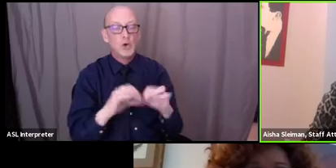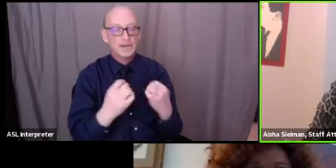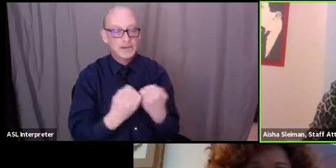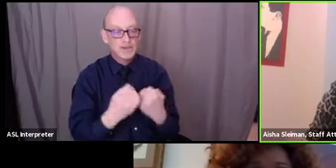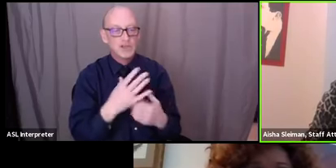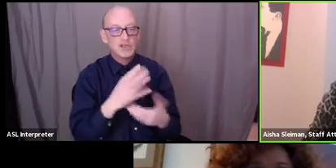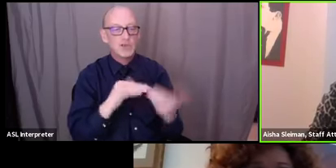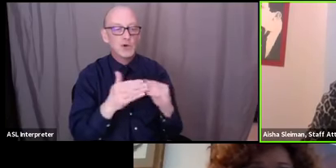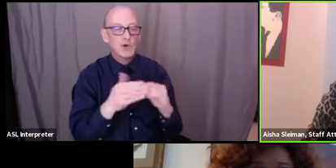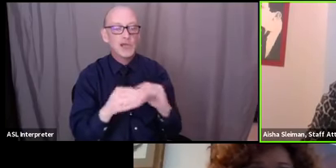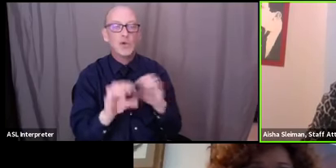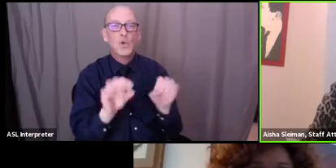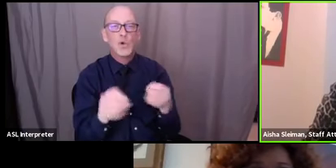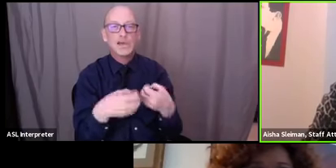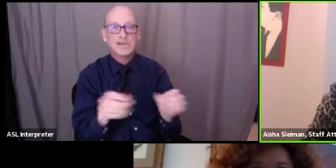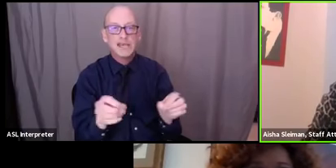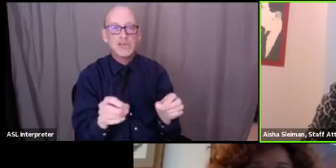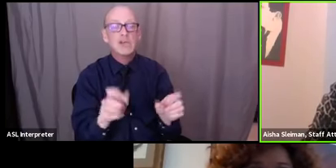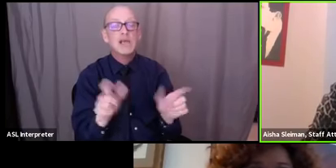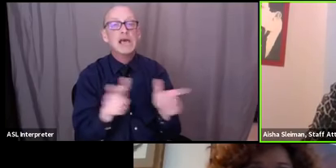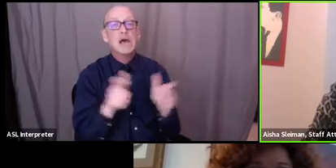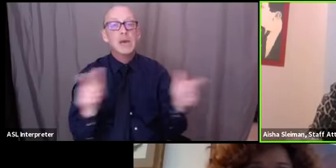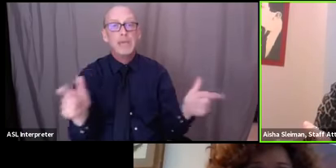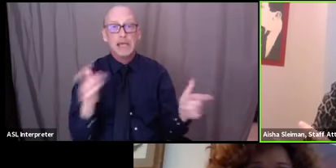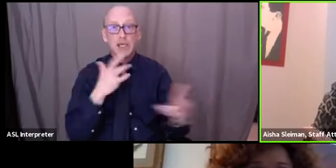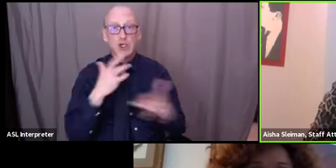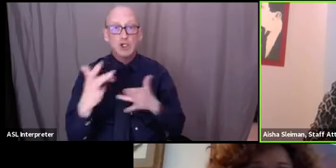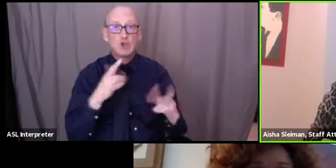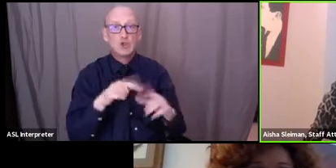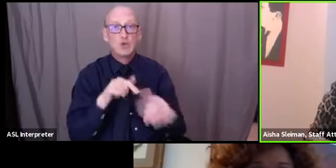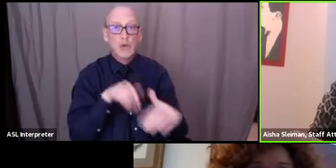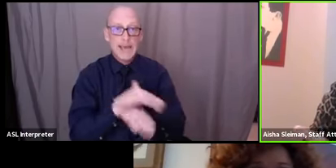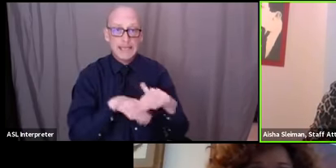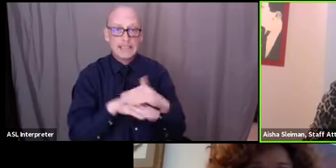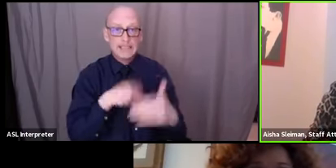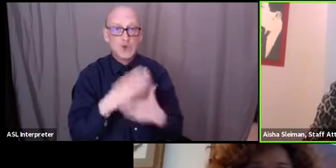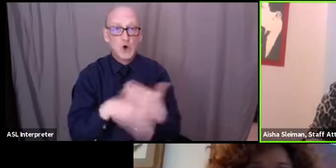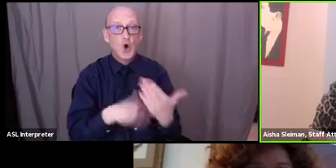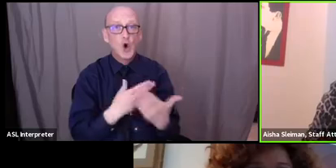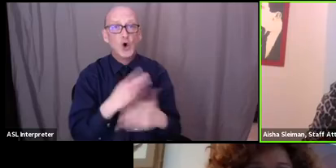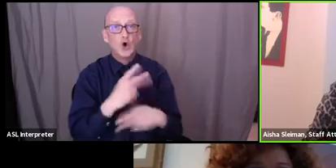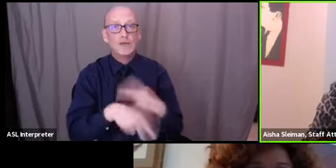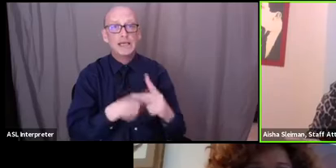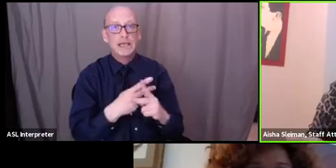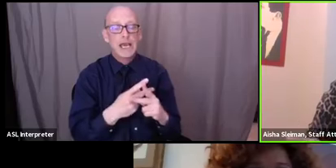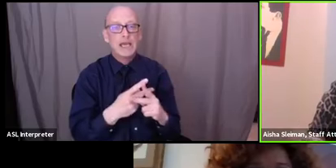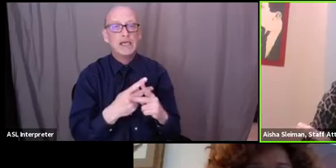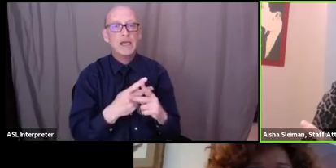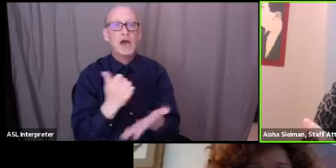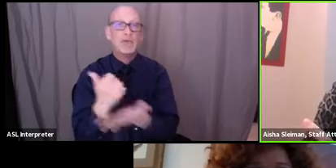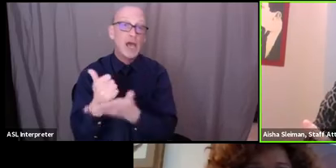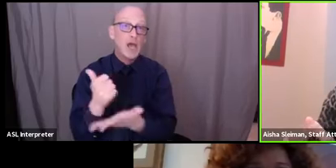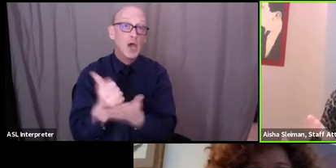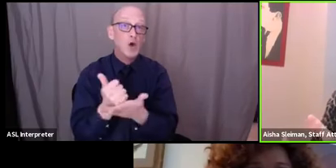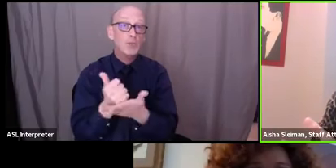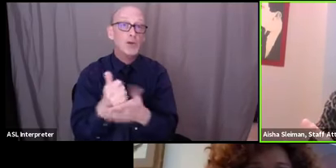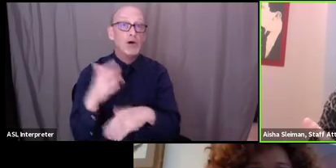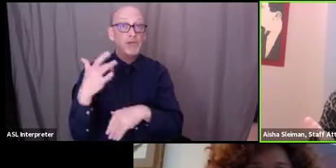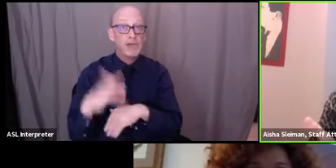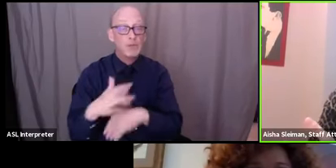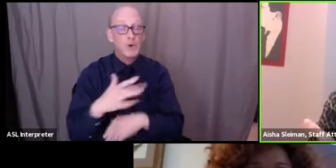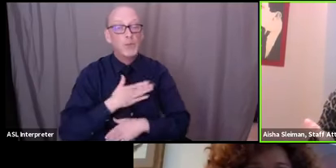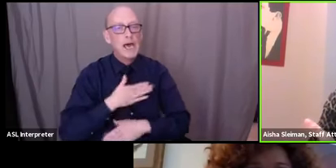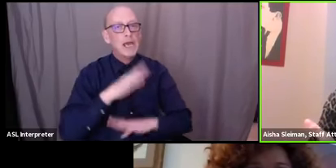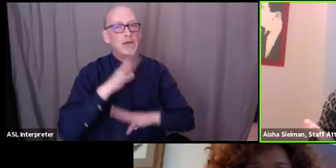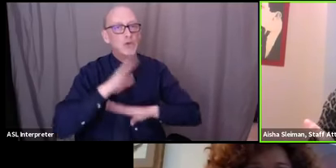it's a pretty big concern for them to access all of the kind of the kinds of relief that are out there i think you know my frustration